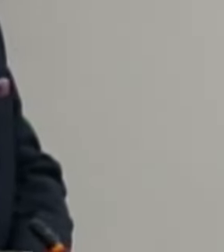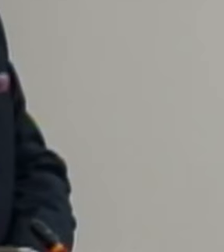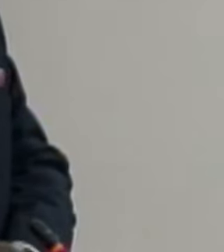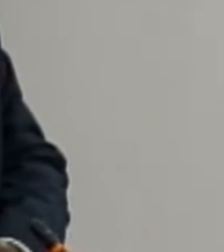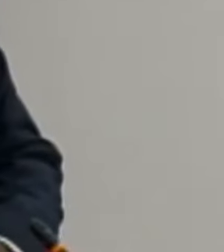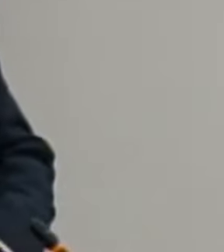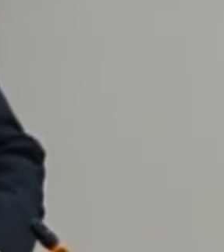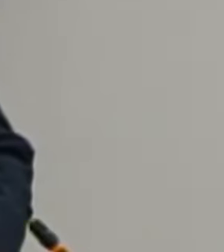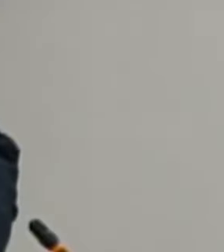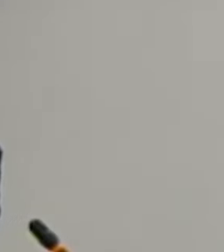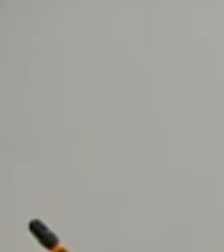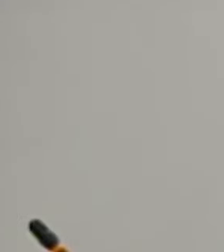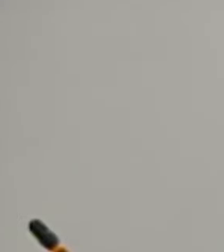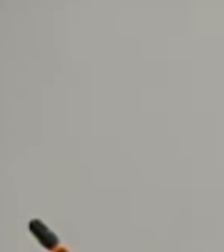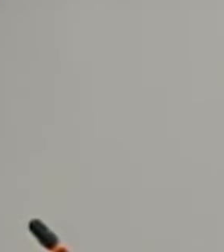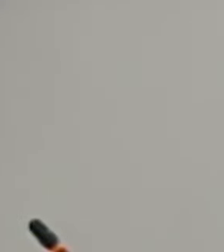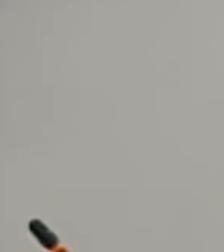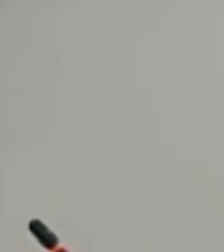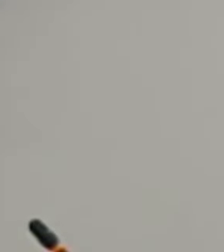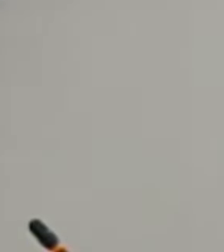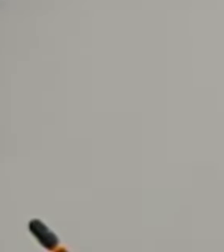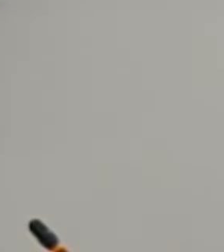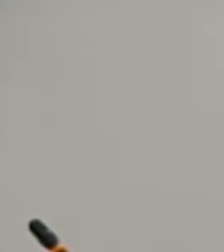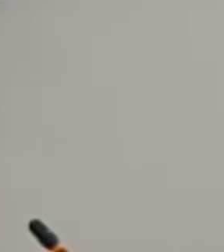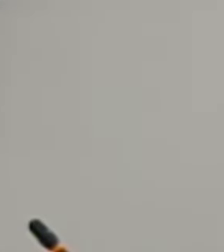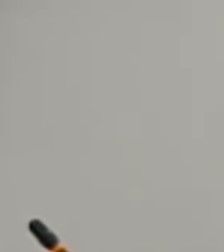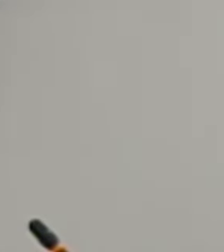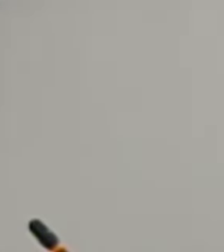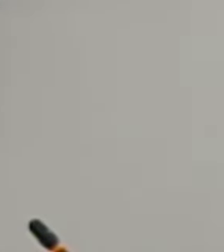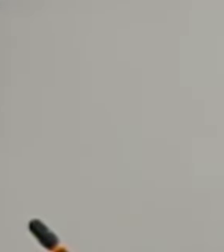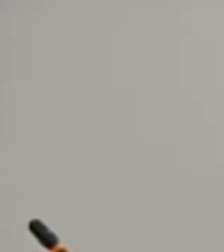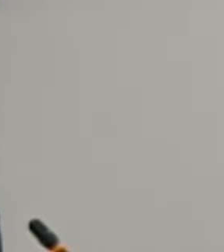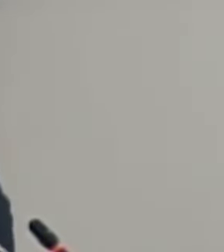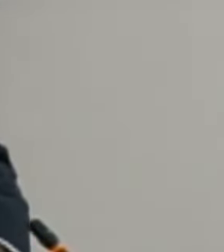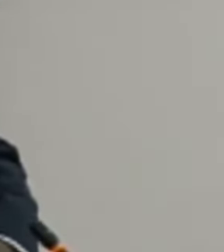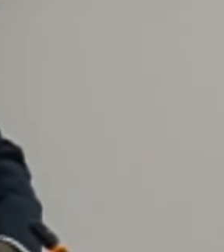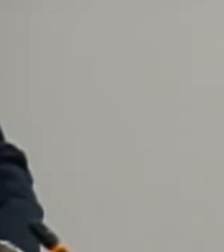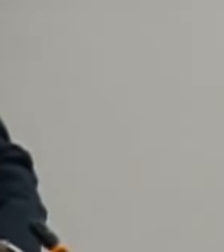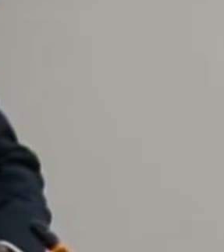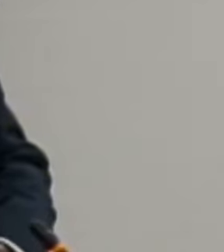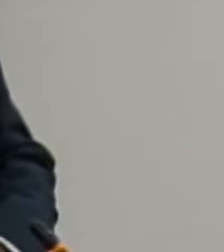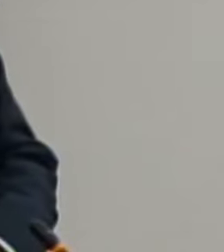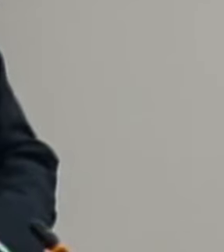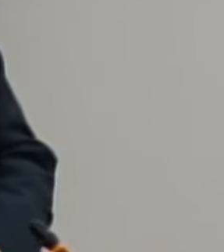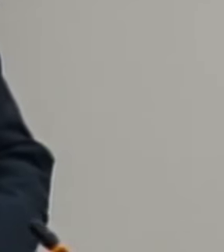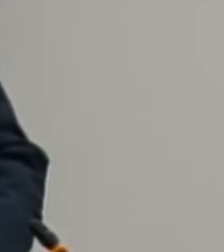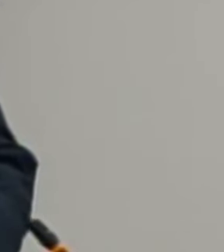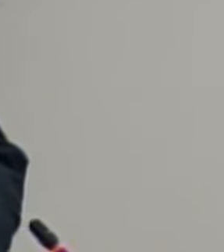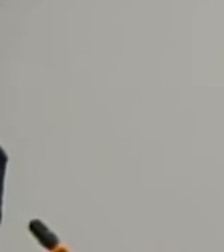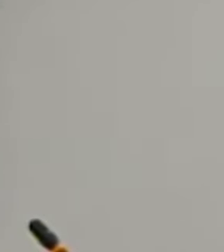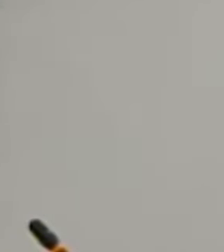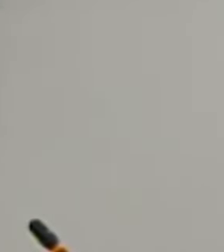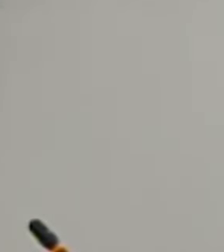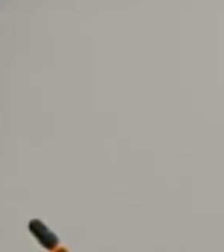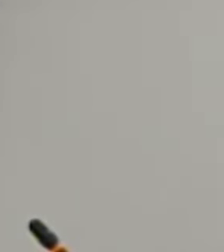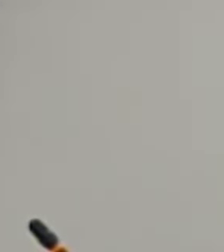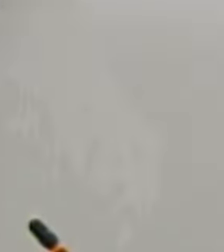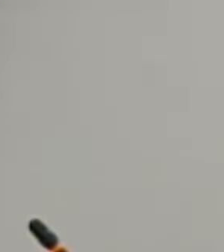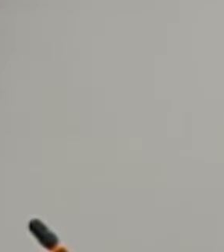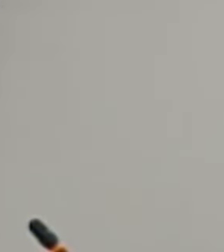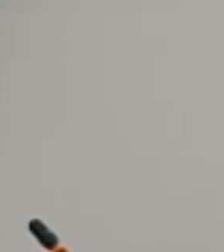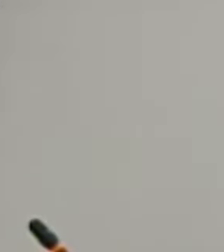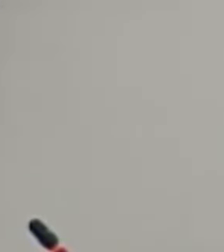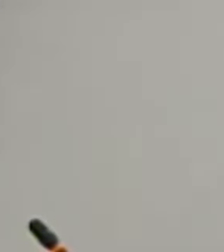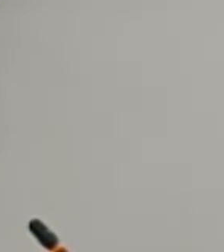special projects for the school and I would want to join in commending all the